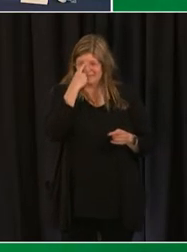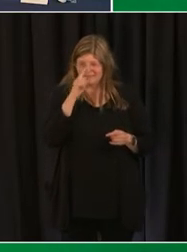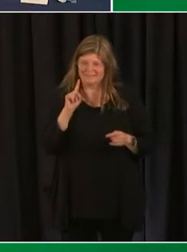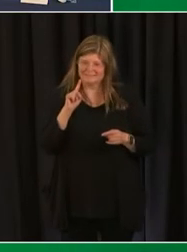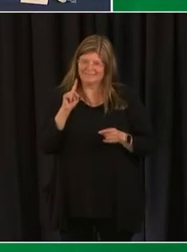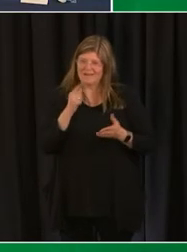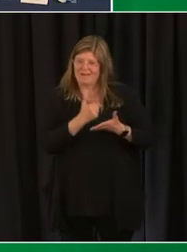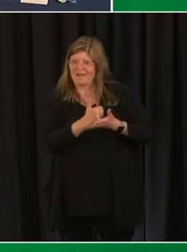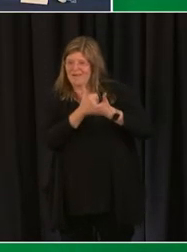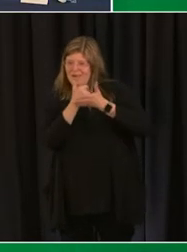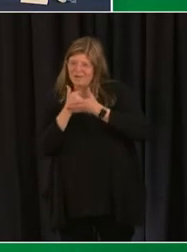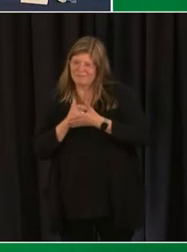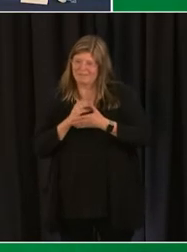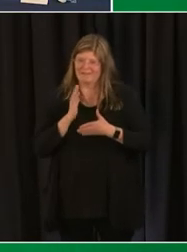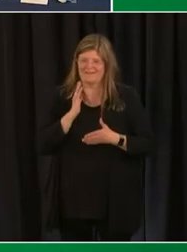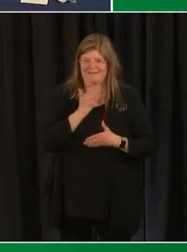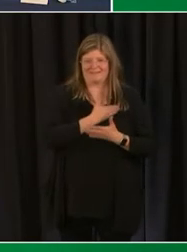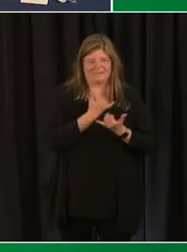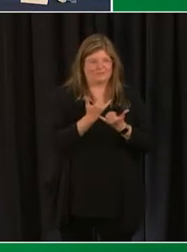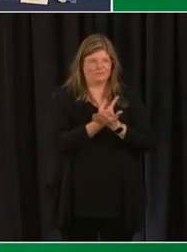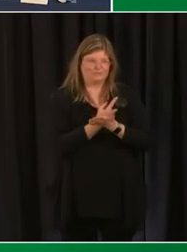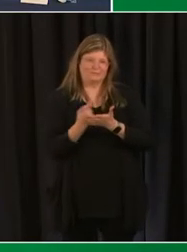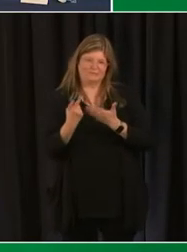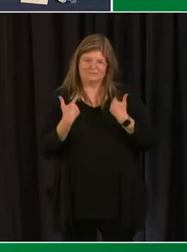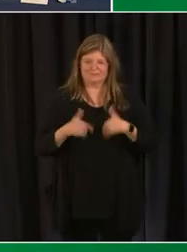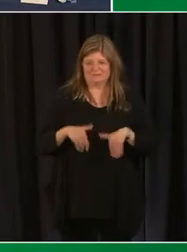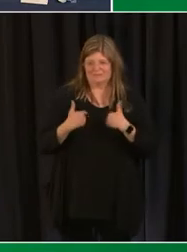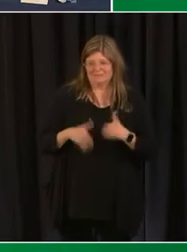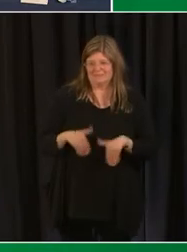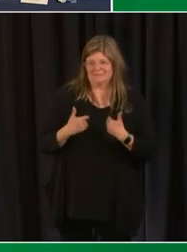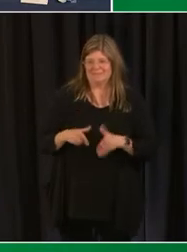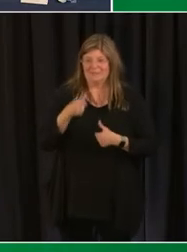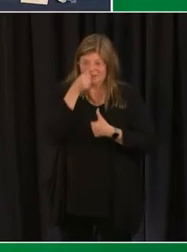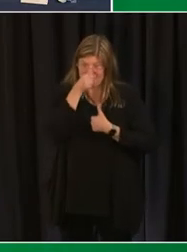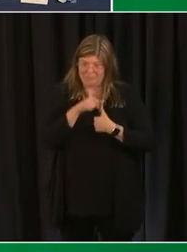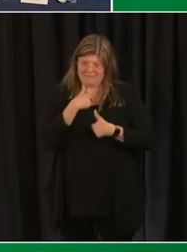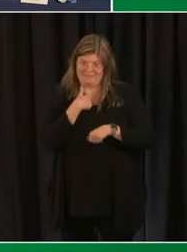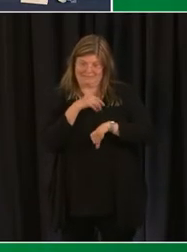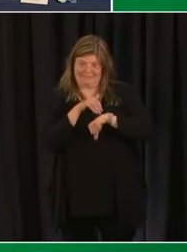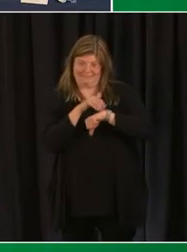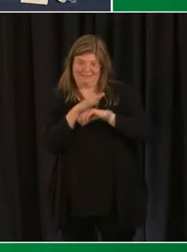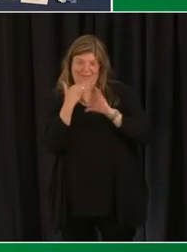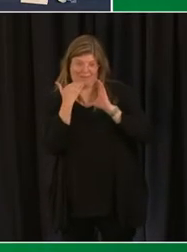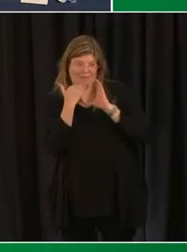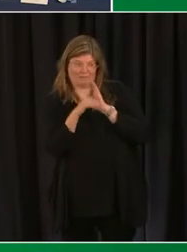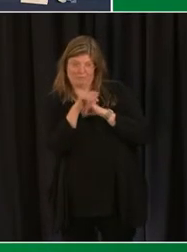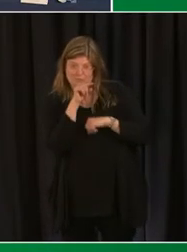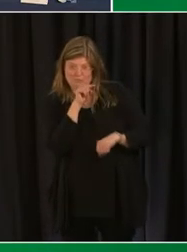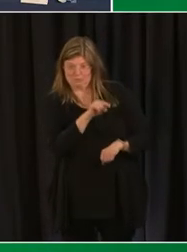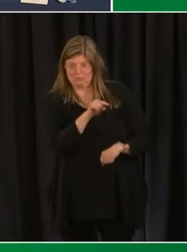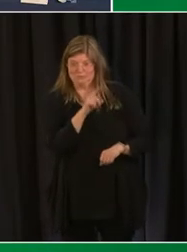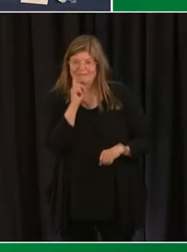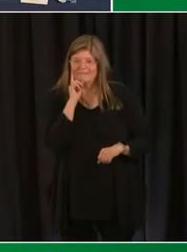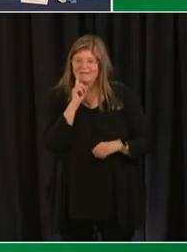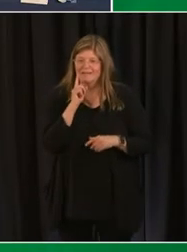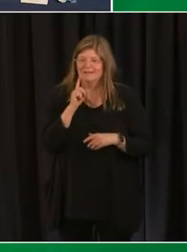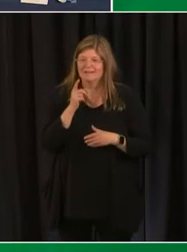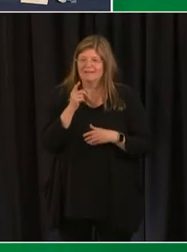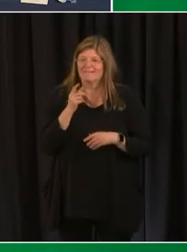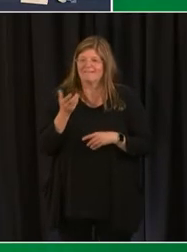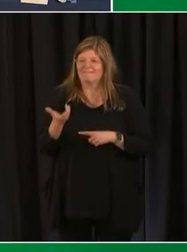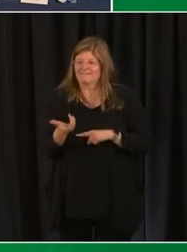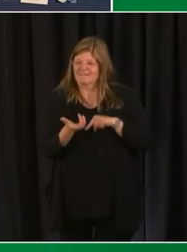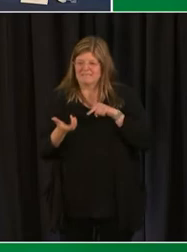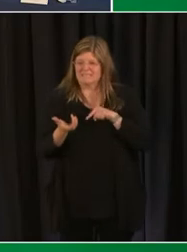helping me out with an issue this week you will recall that i sent an email regarding a device issue